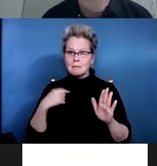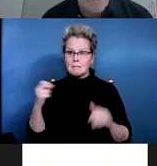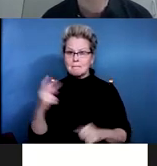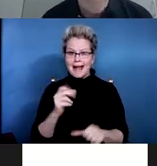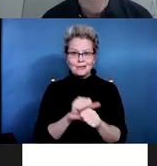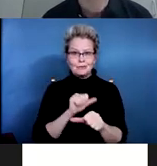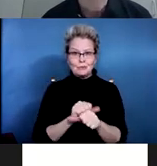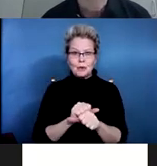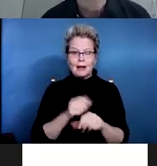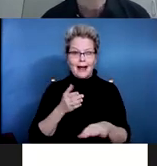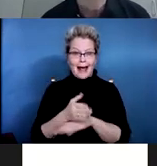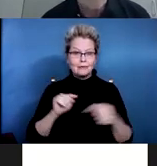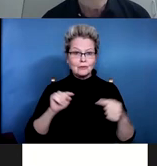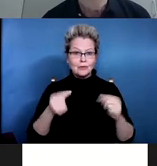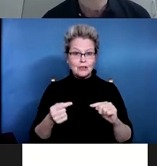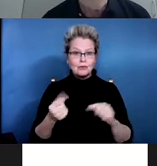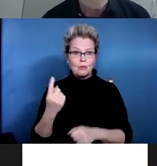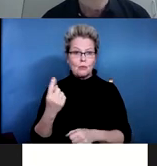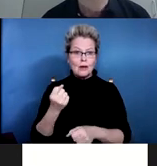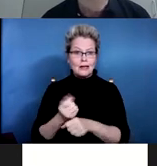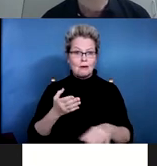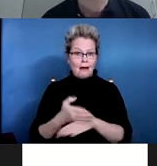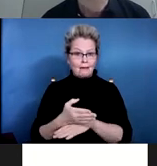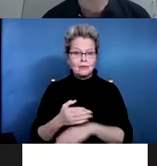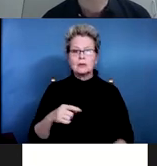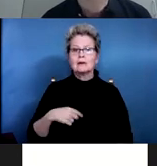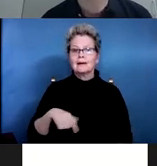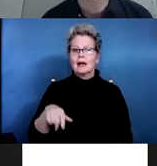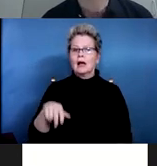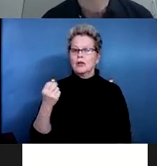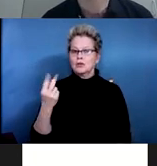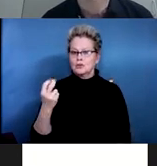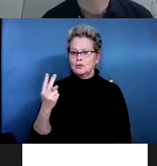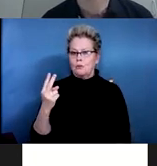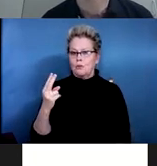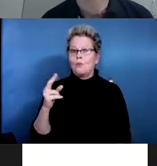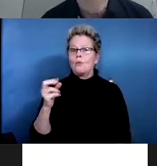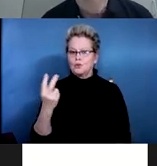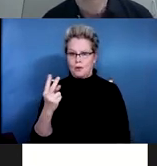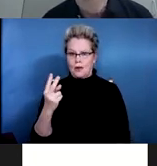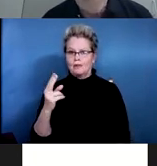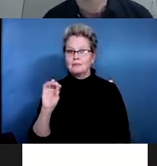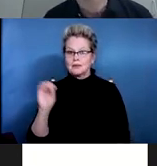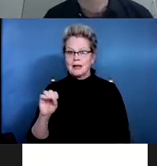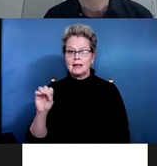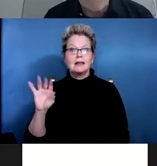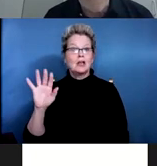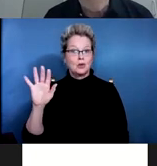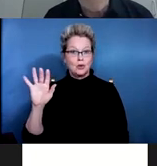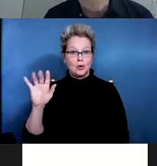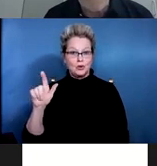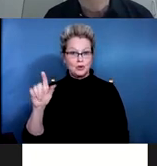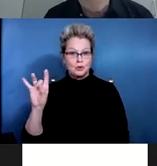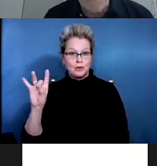12% at one year post, post-injury and, and 28% at